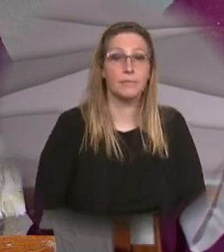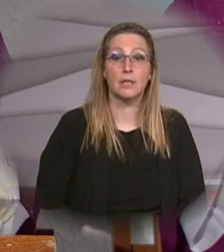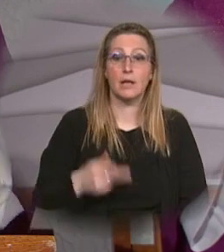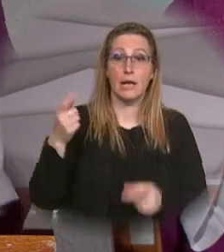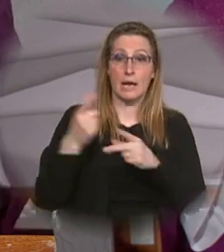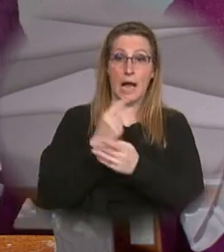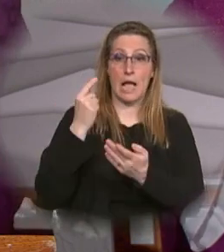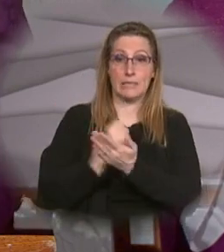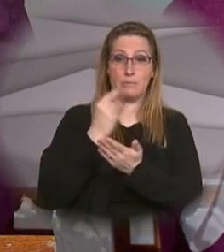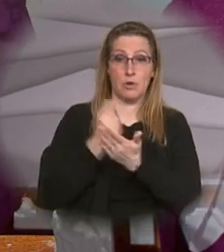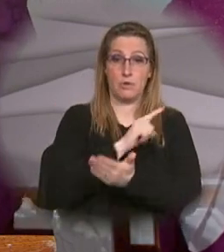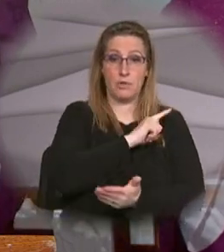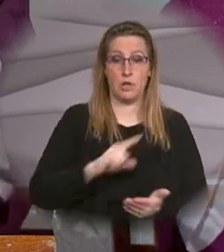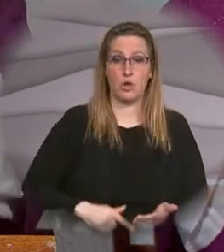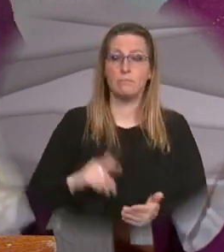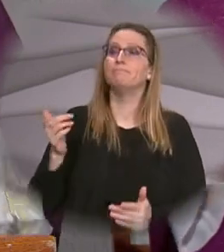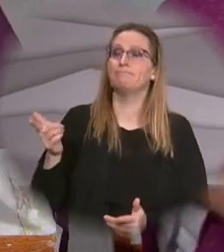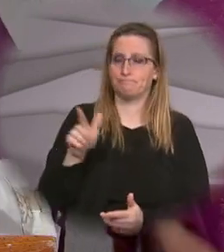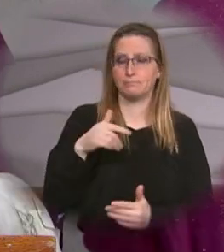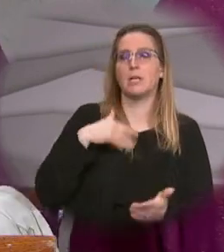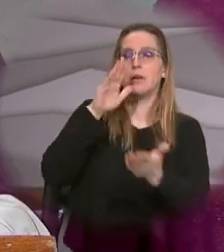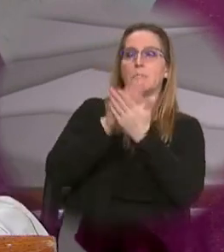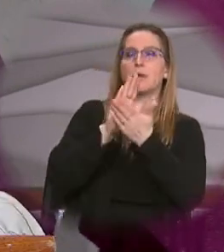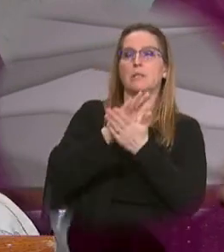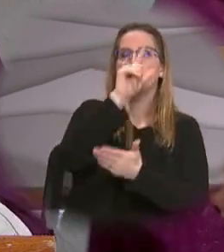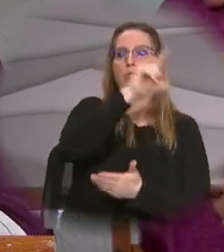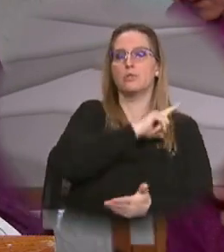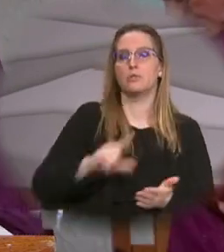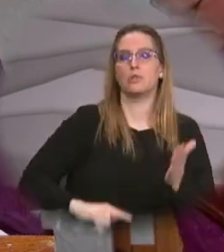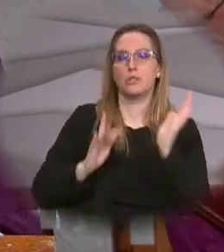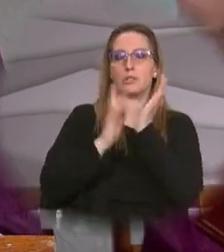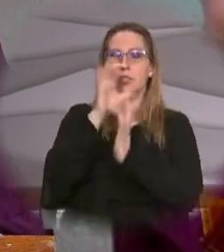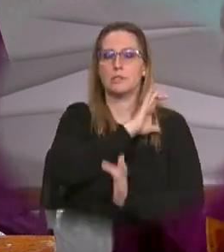of the Lord Praise to you Lord Jesus Christ